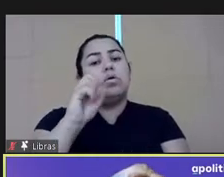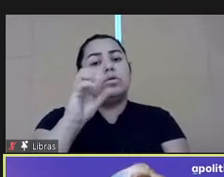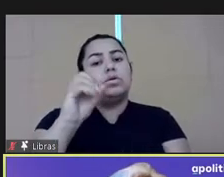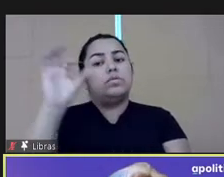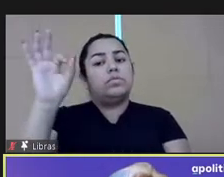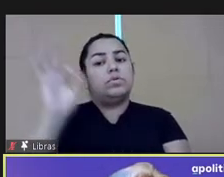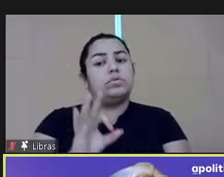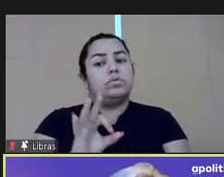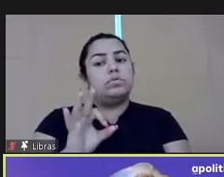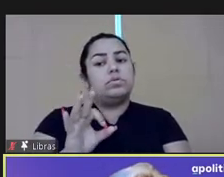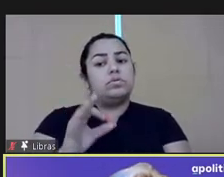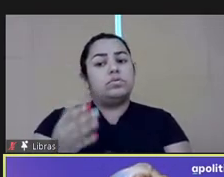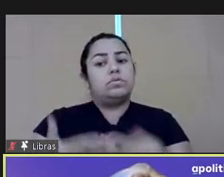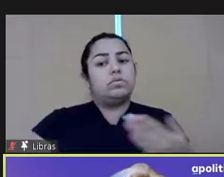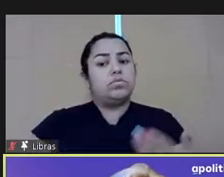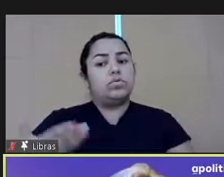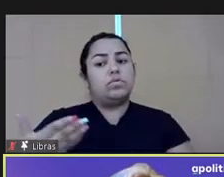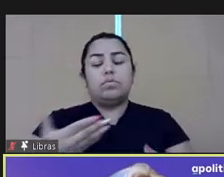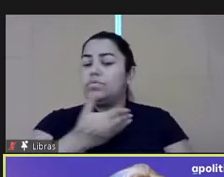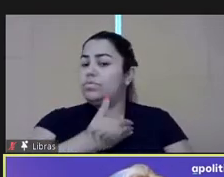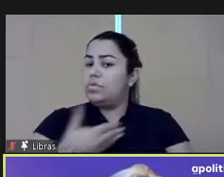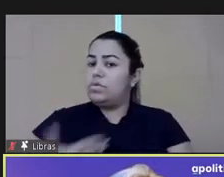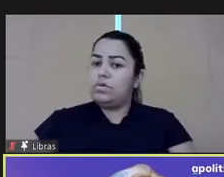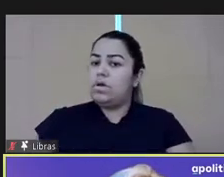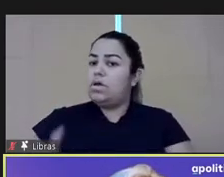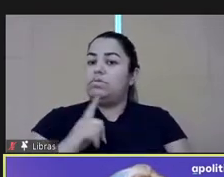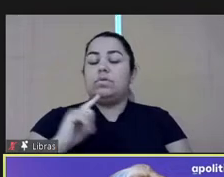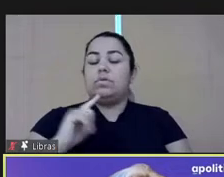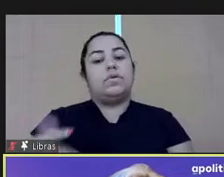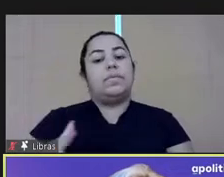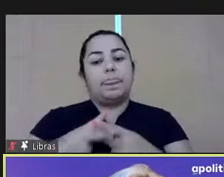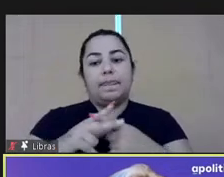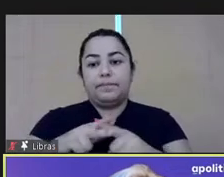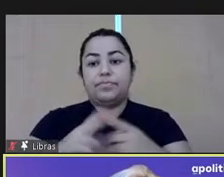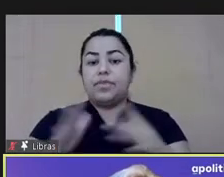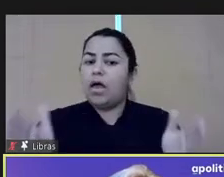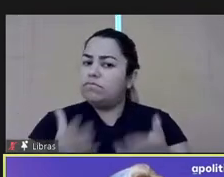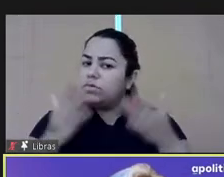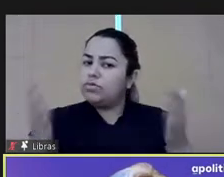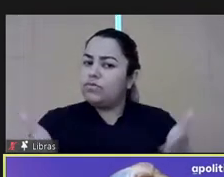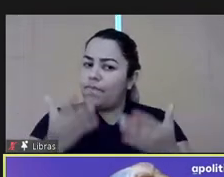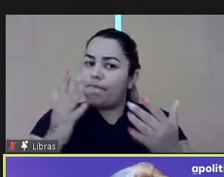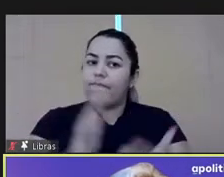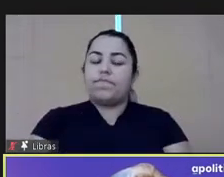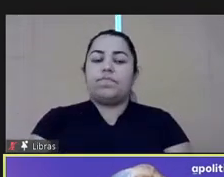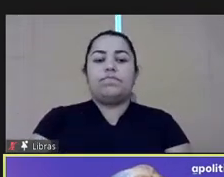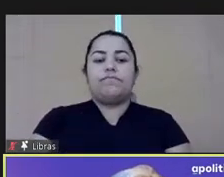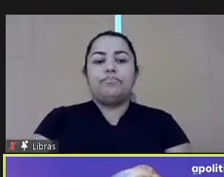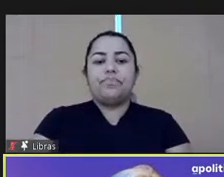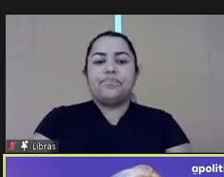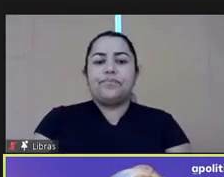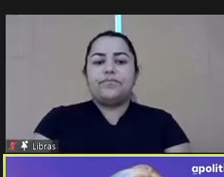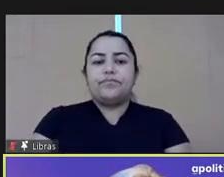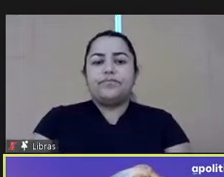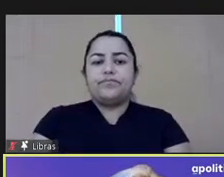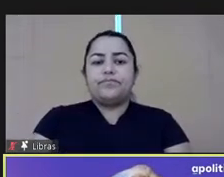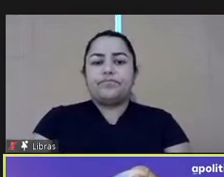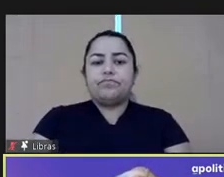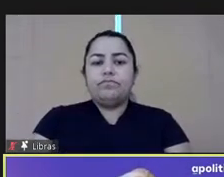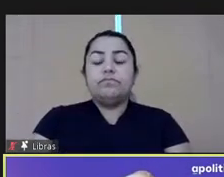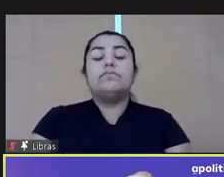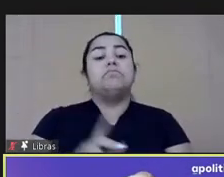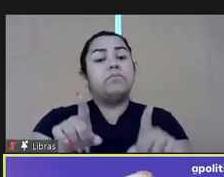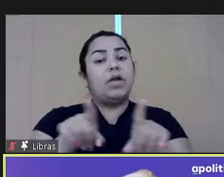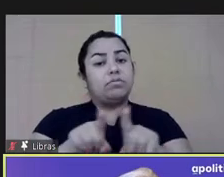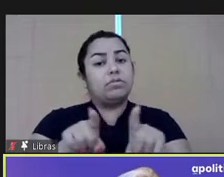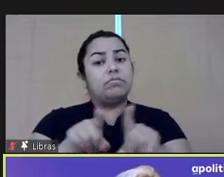don't have the tools or the training to make a difference to climate change. This is further exasperated by the fact that as